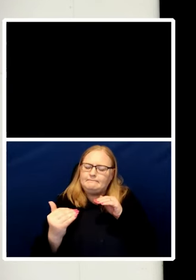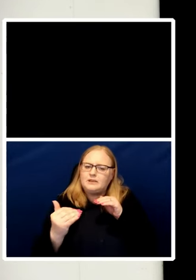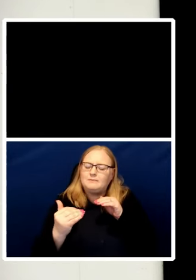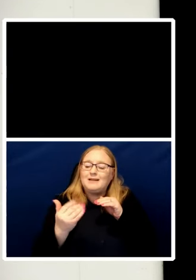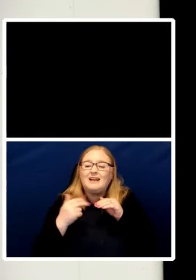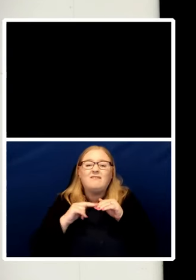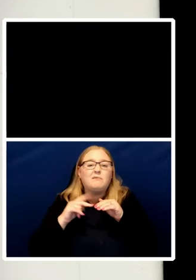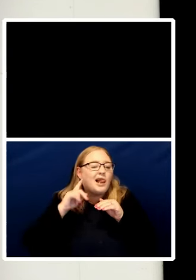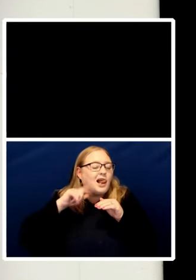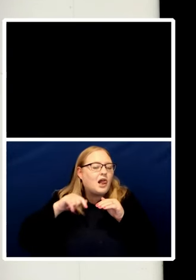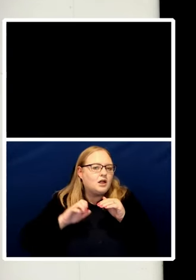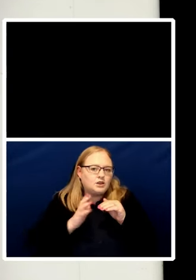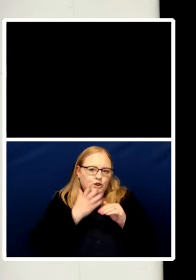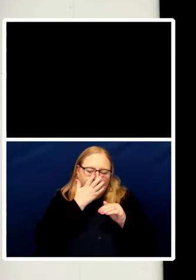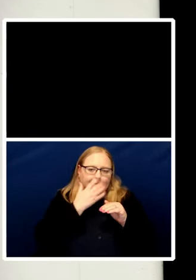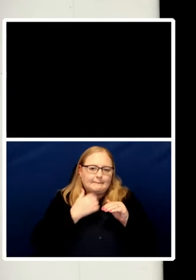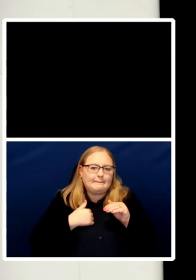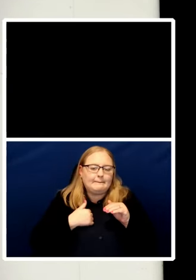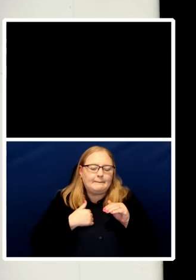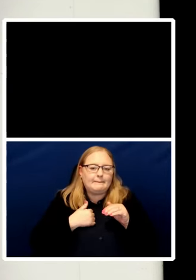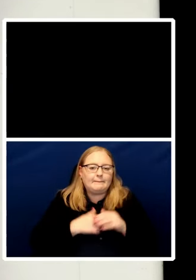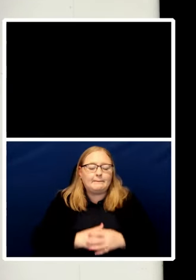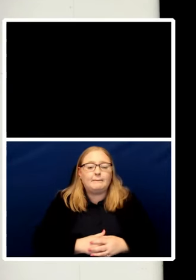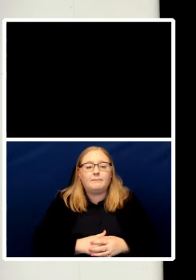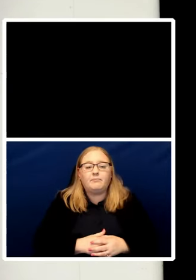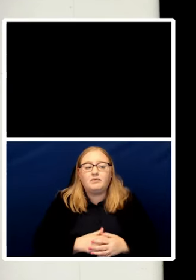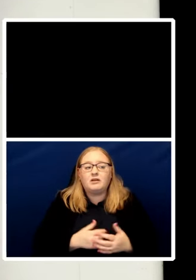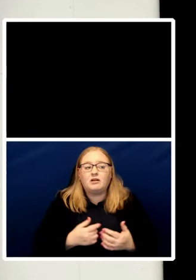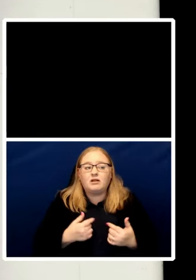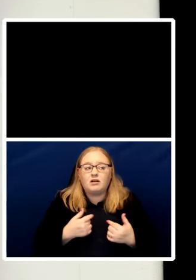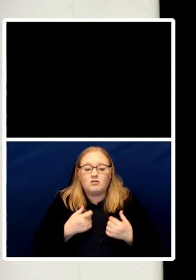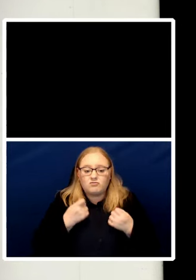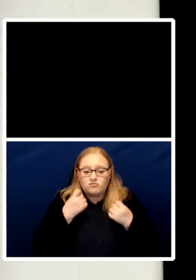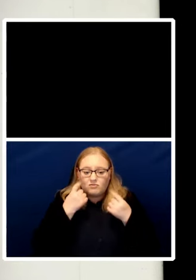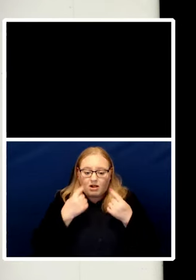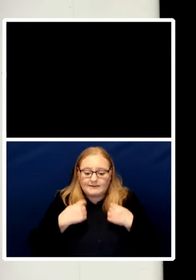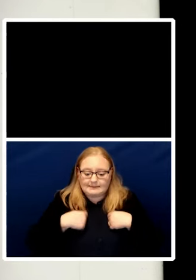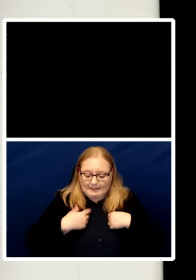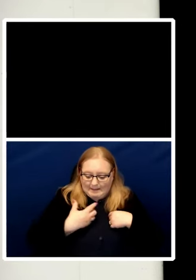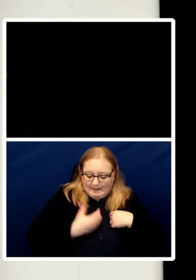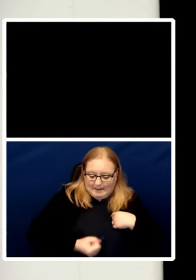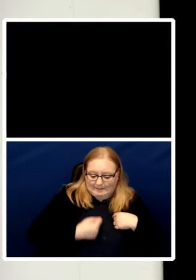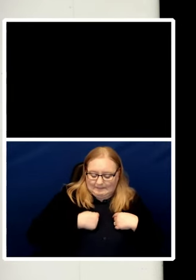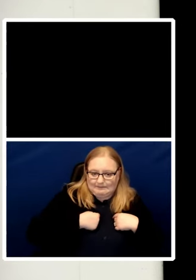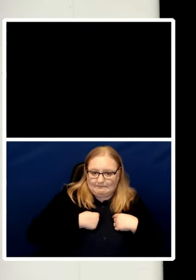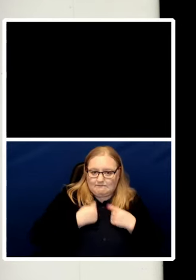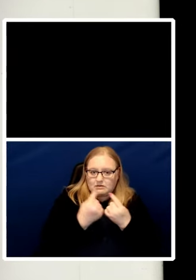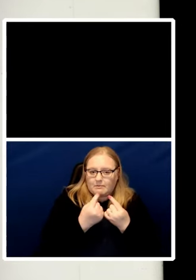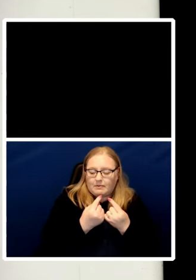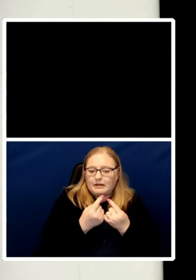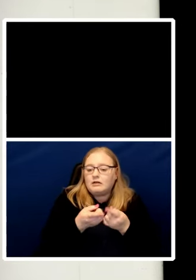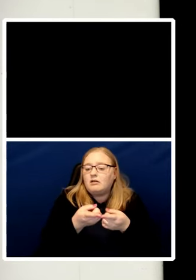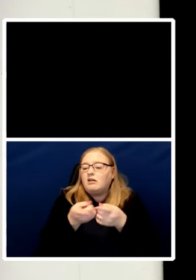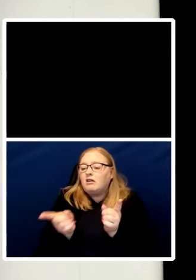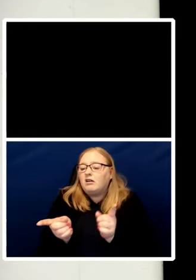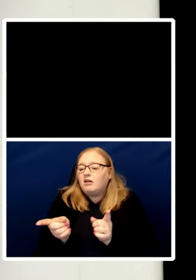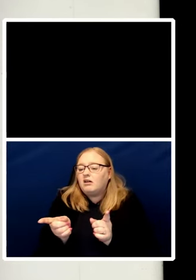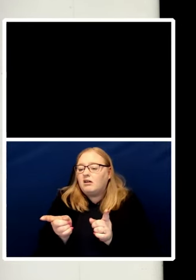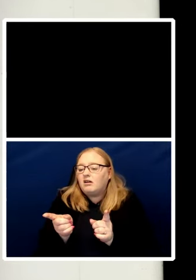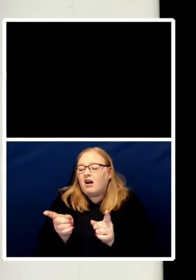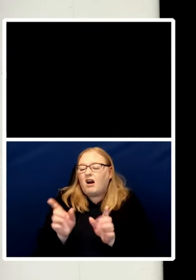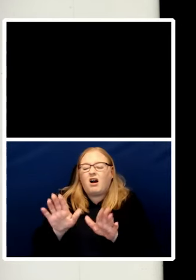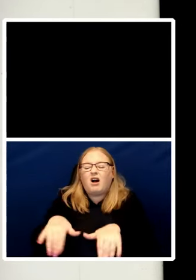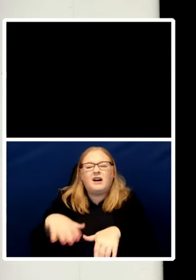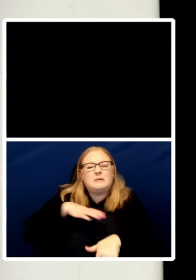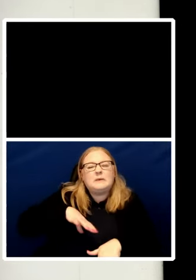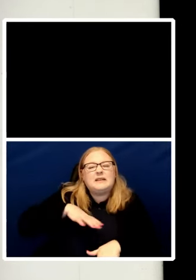what they've got they cannot plausibly explain why others should not have it and so